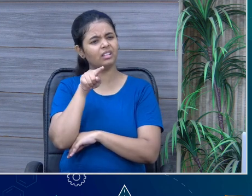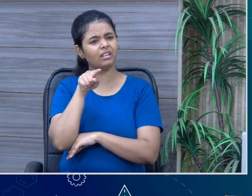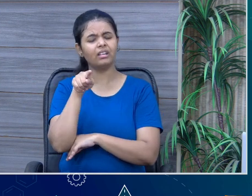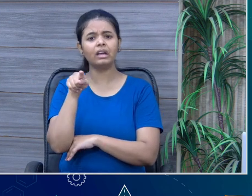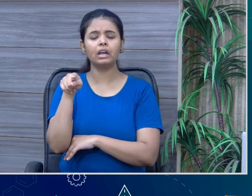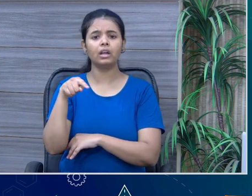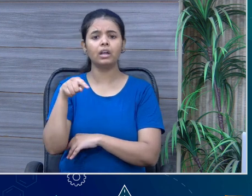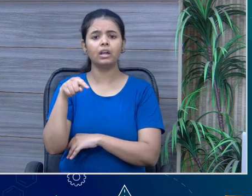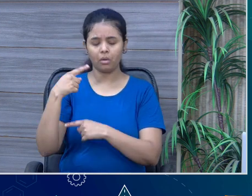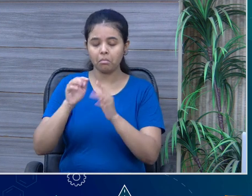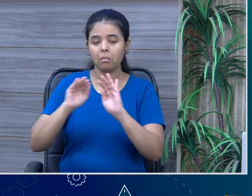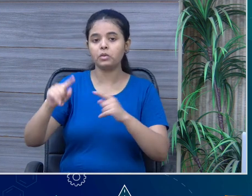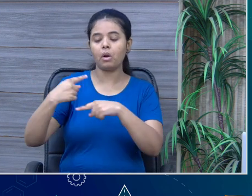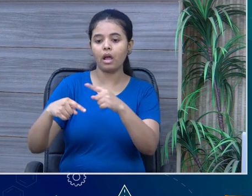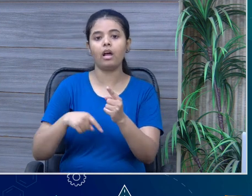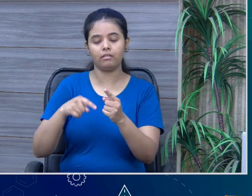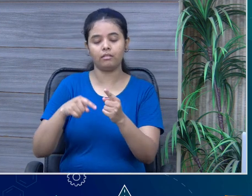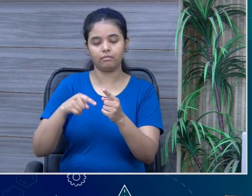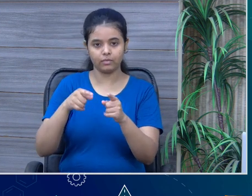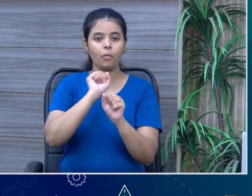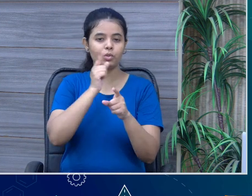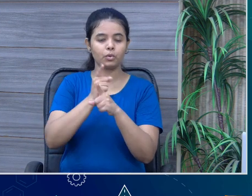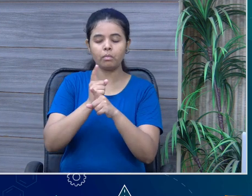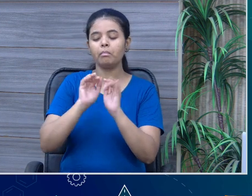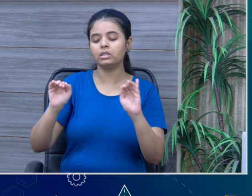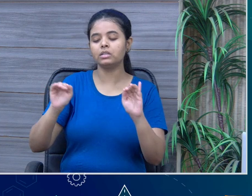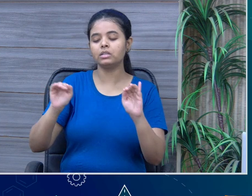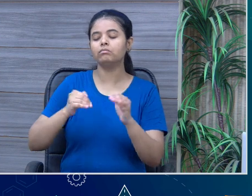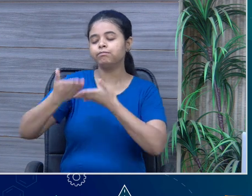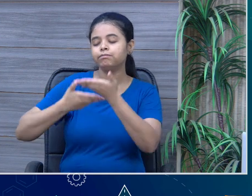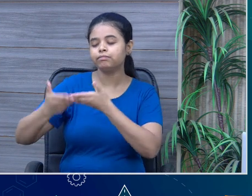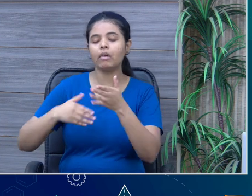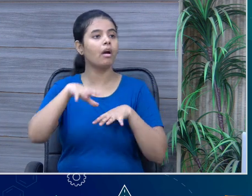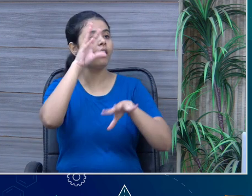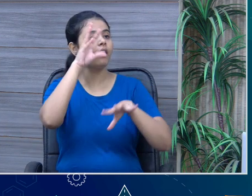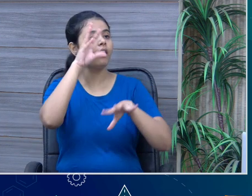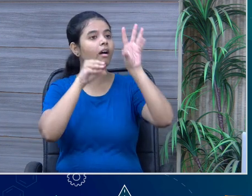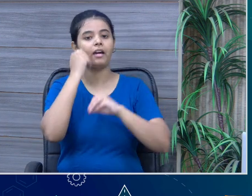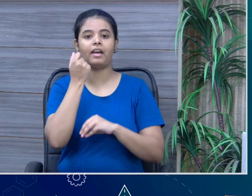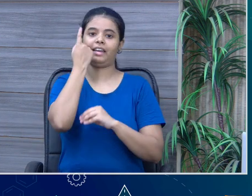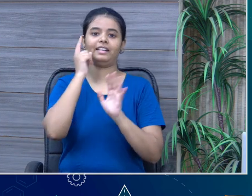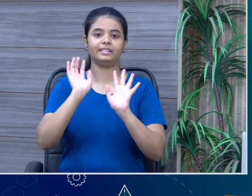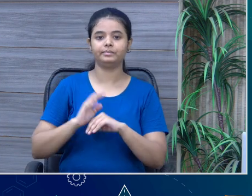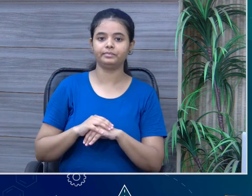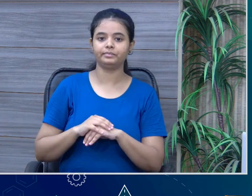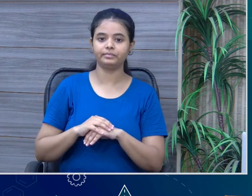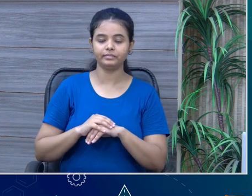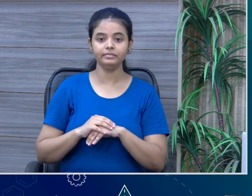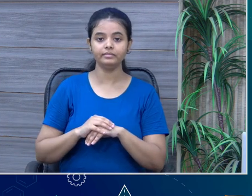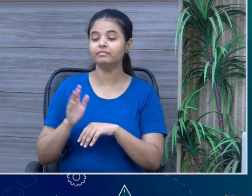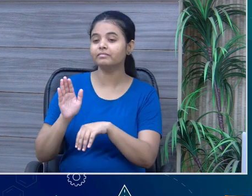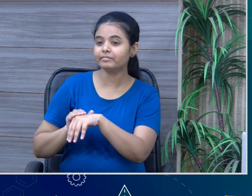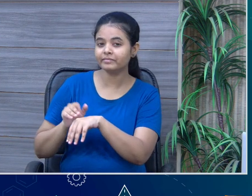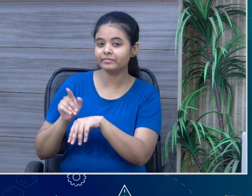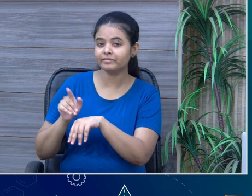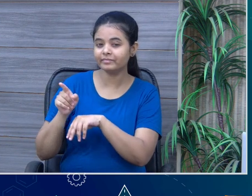in our school. And the children can understand the same. Okay. All right. Ma'am, we have